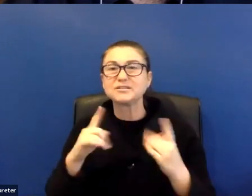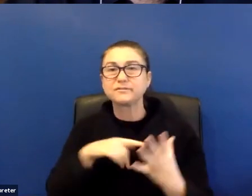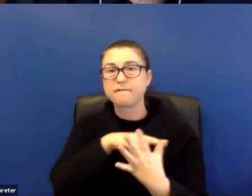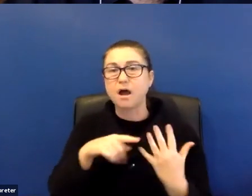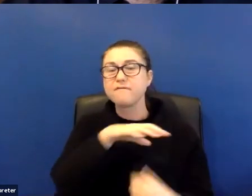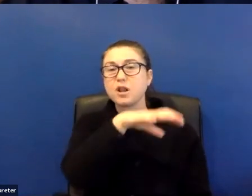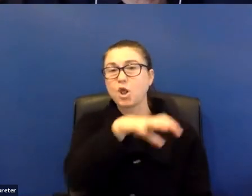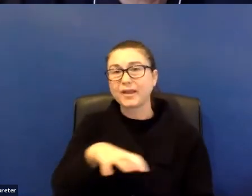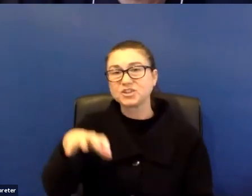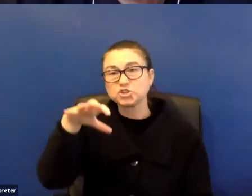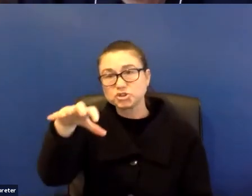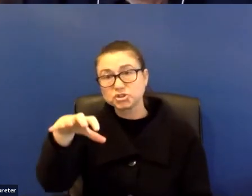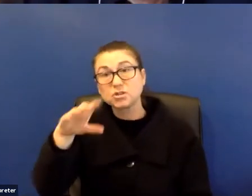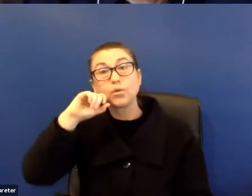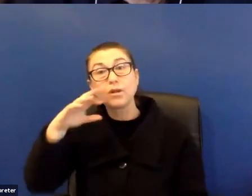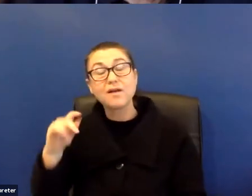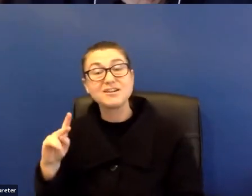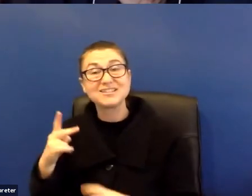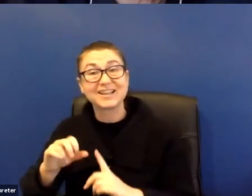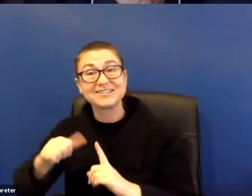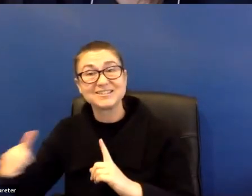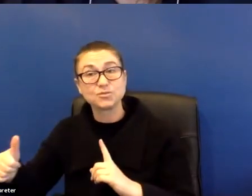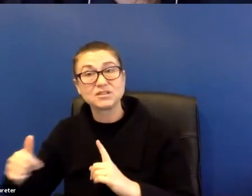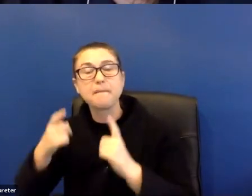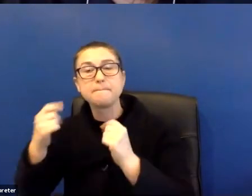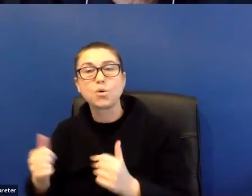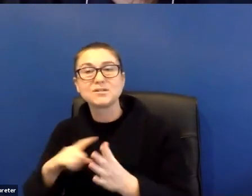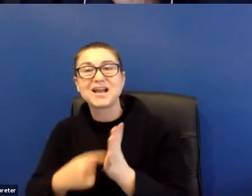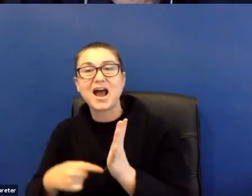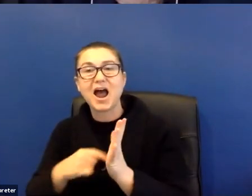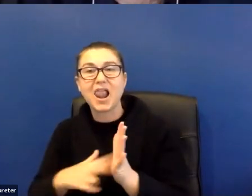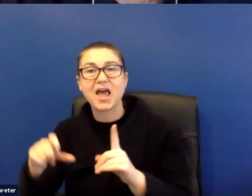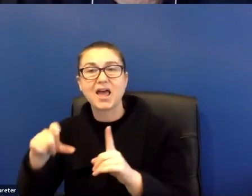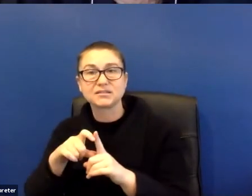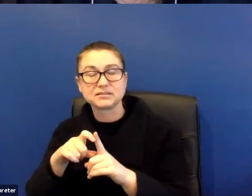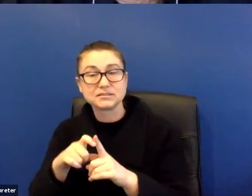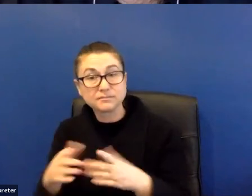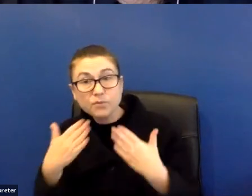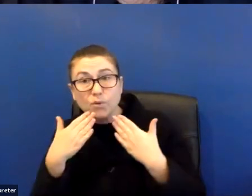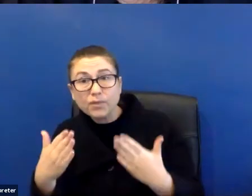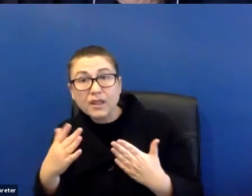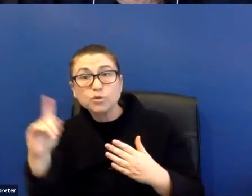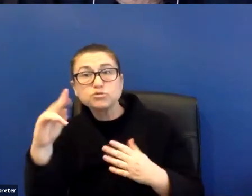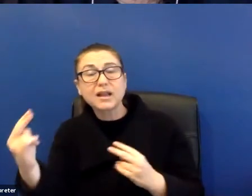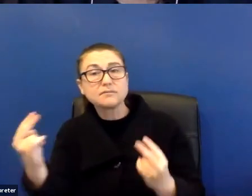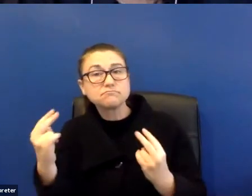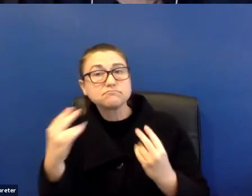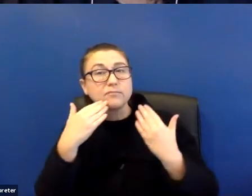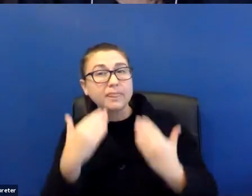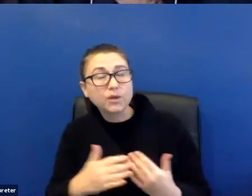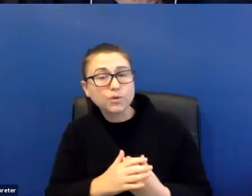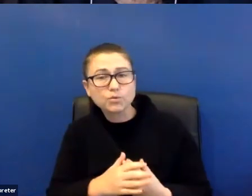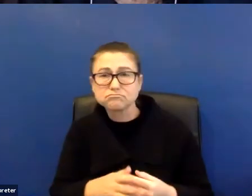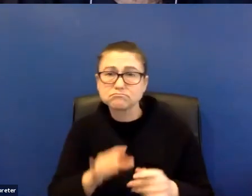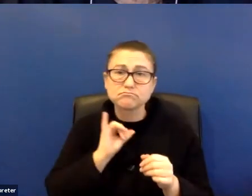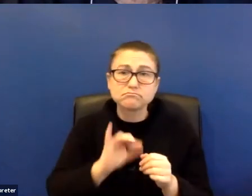with the second series post Artlands as well, so thank you all for joining today, it's great that